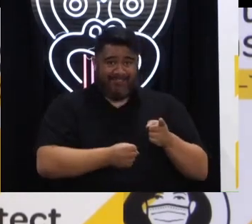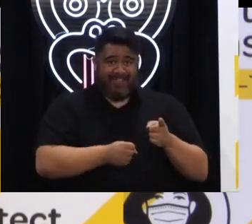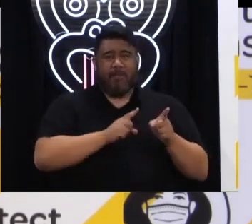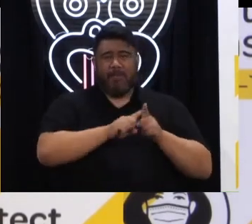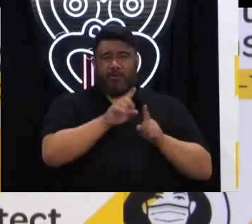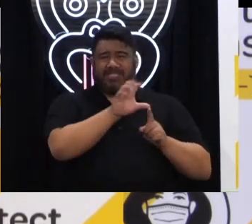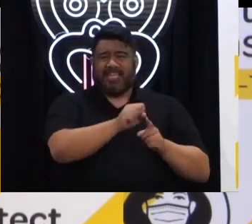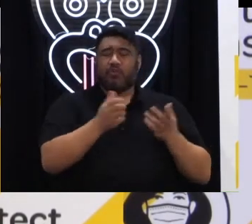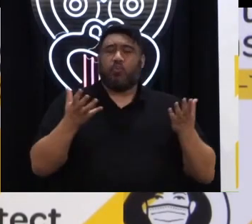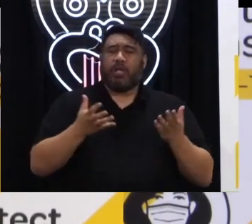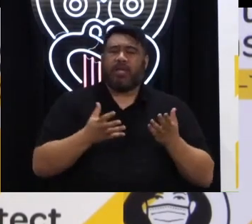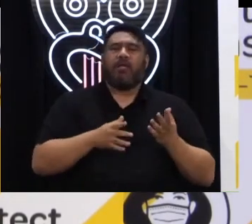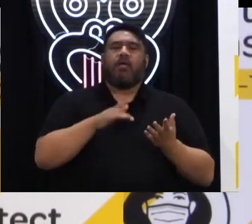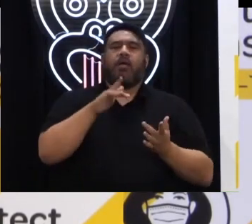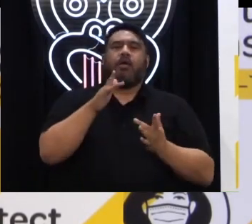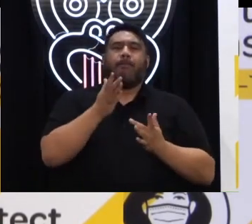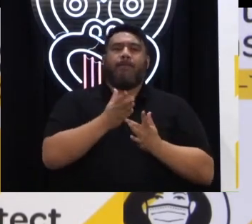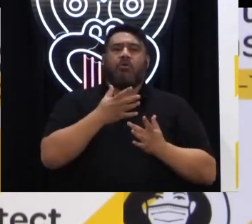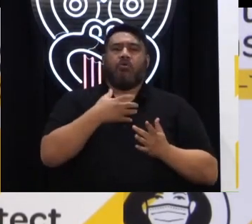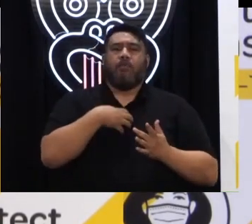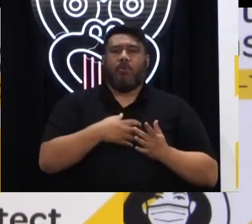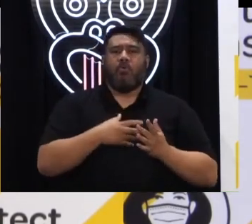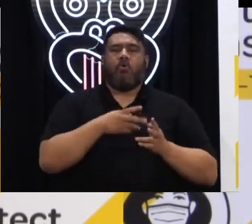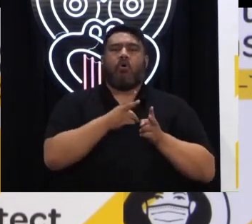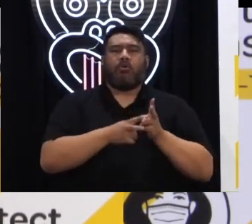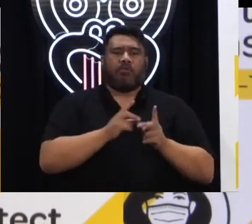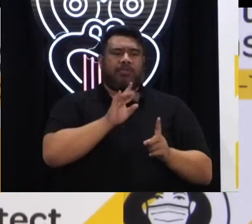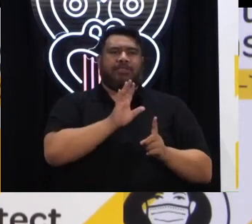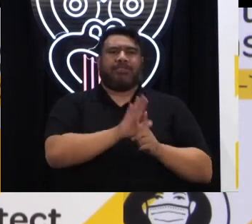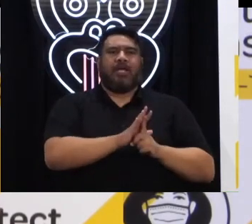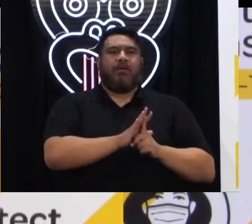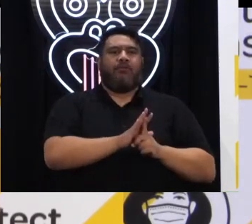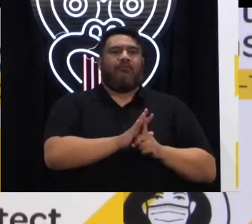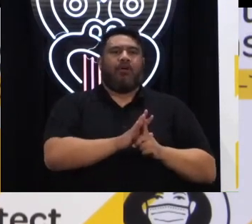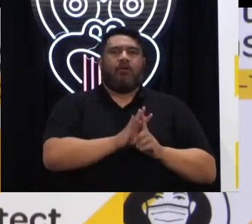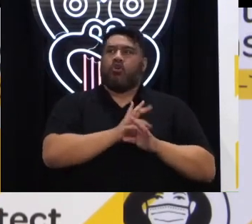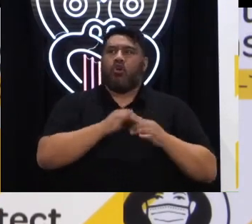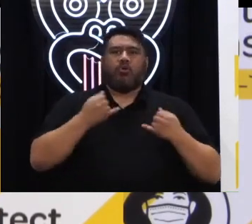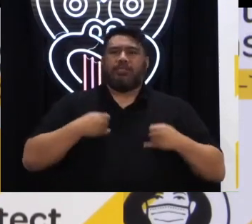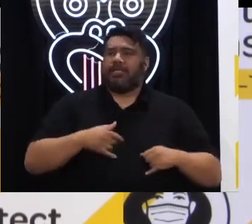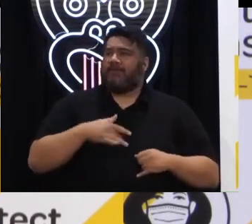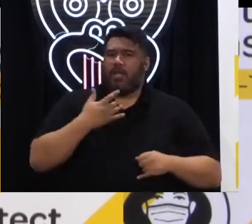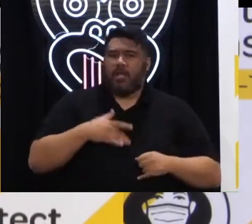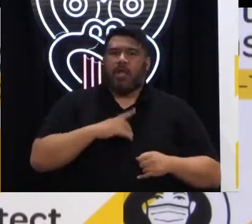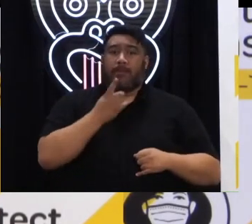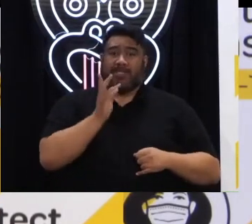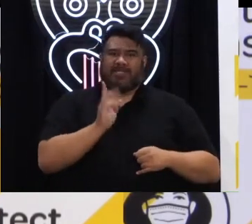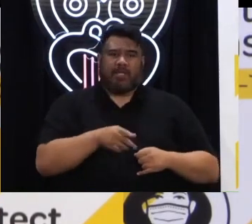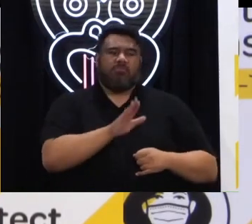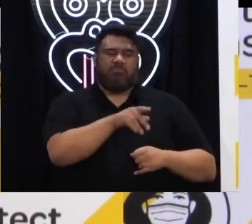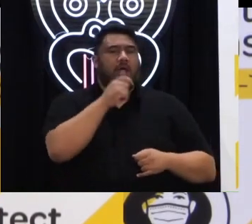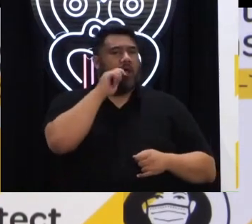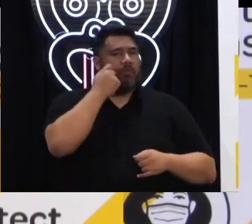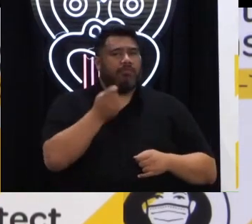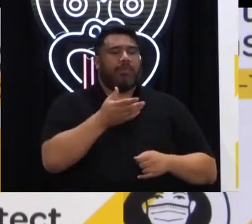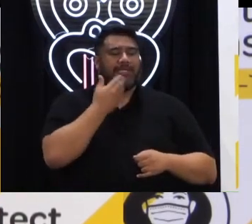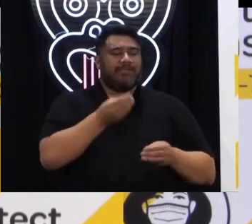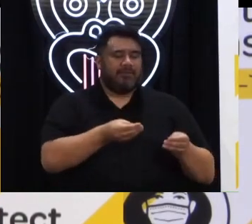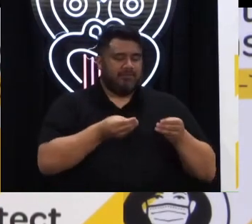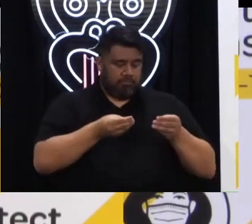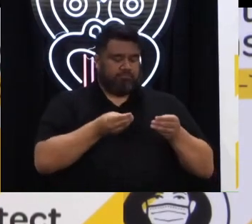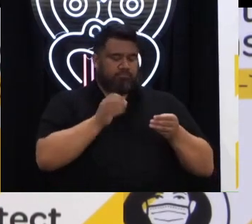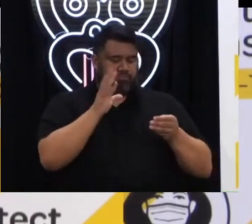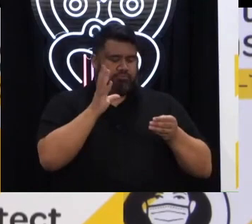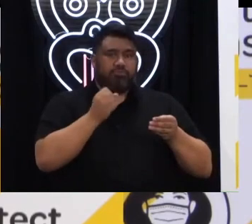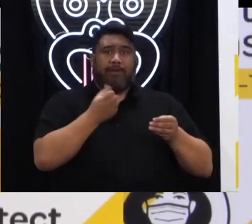Middlemore Hospital, where even if the person was asymptomatic, some of those people were swabbed and they were found to have the virus.